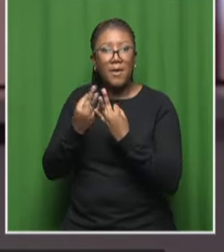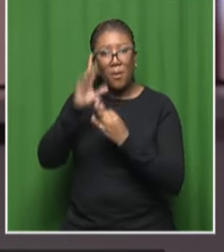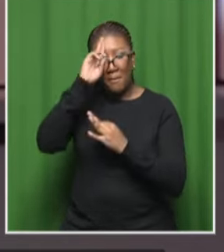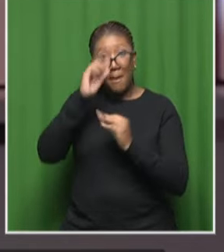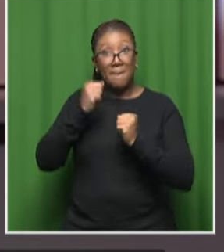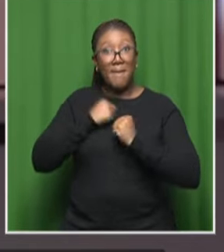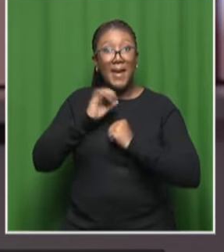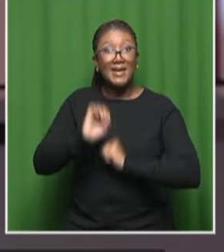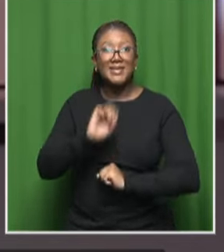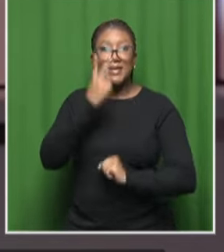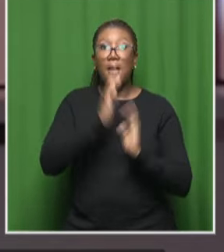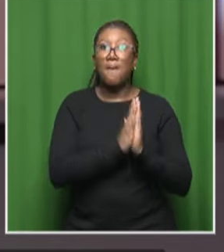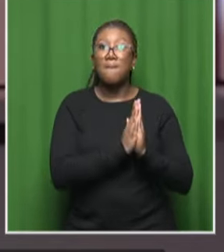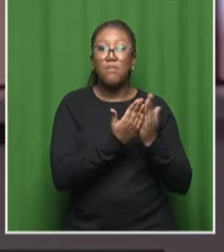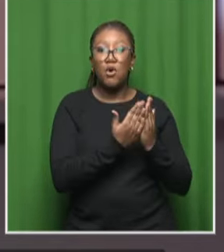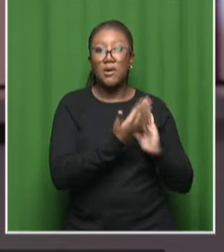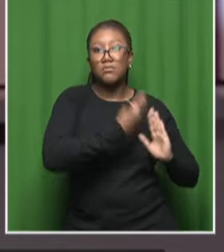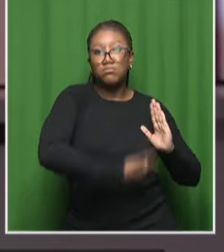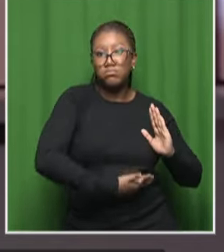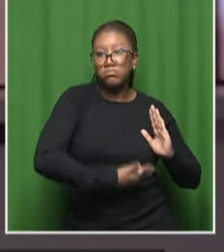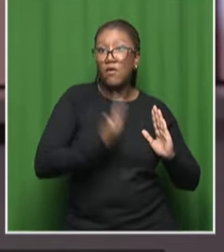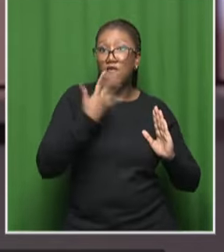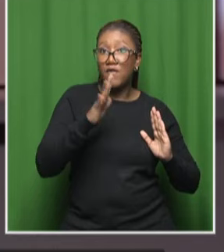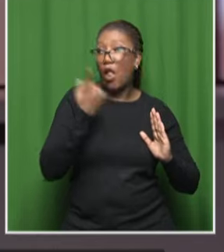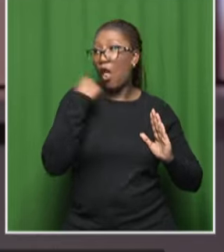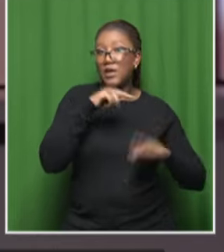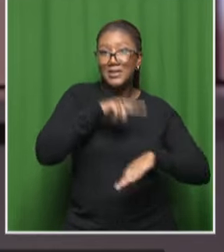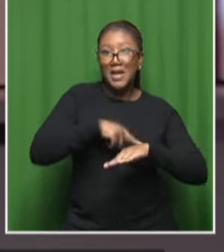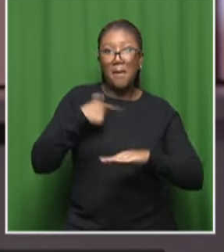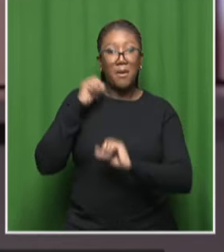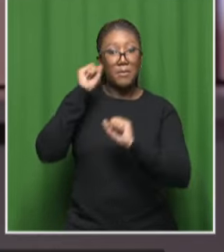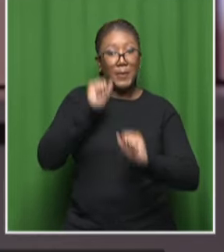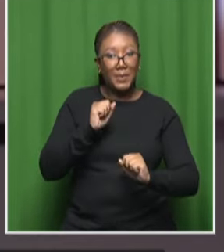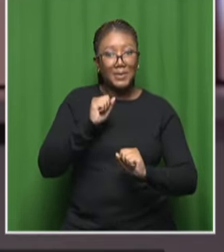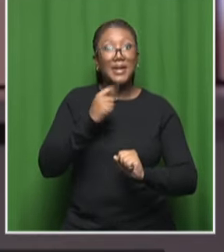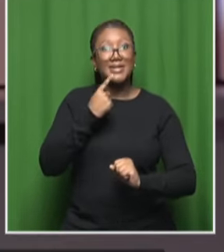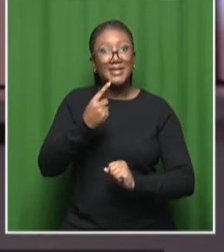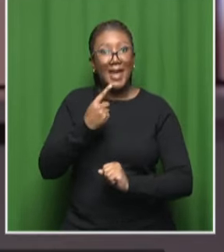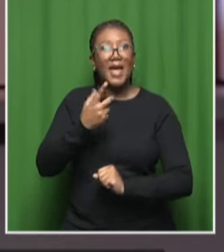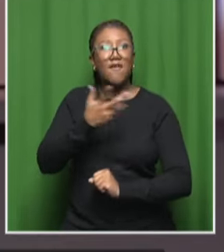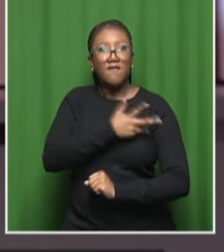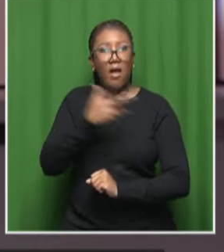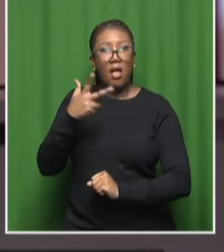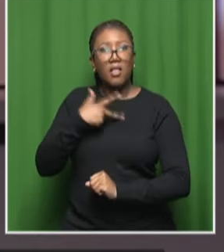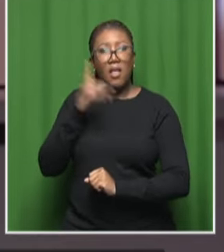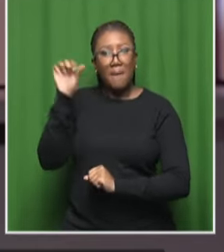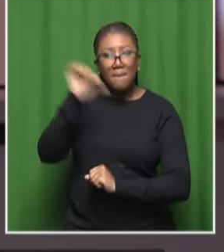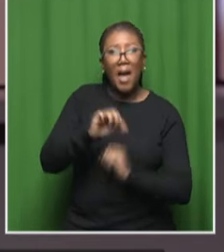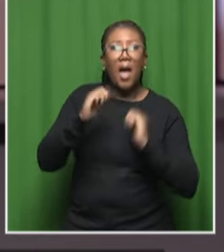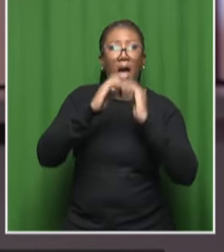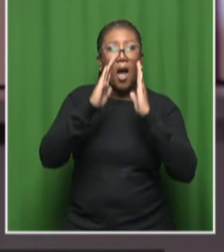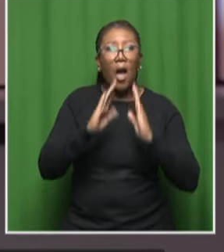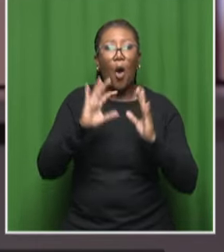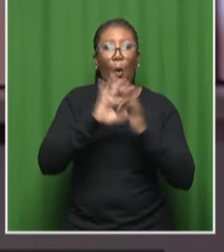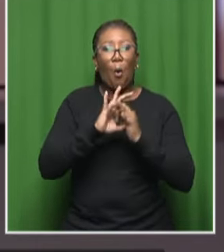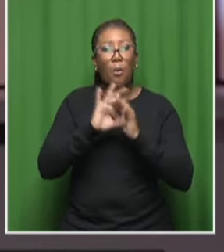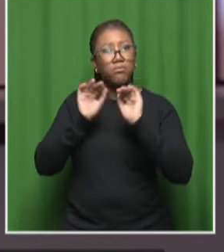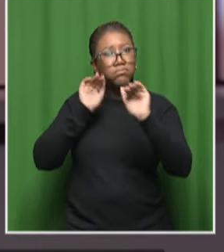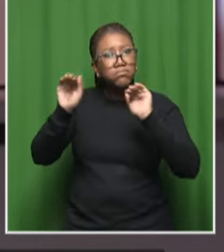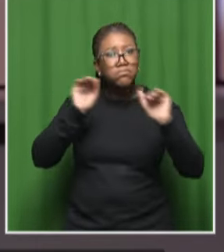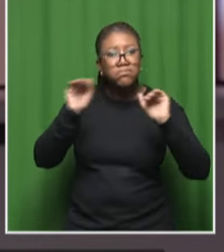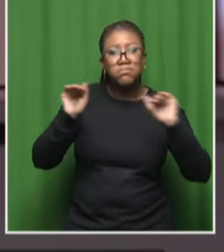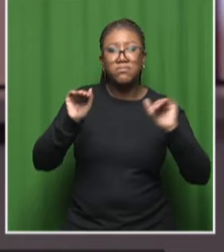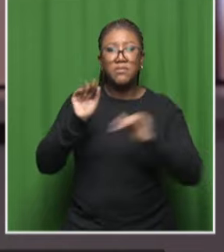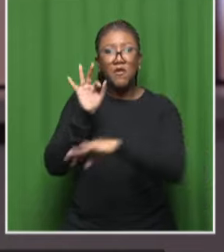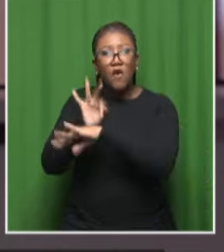book I think we spoke about my last book the last time I was here a daddy come home then he come calling father's home Baba Booyaka and I did too high